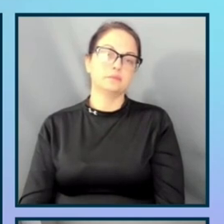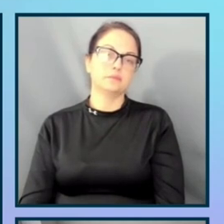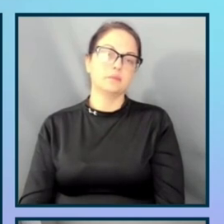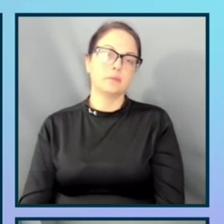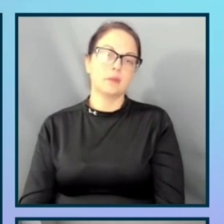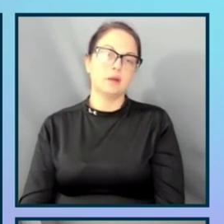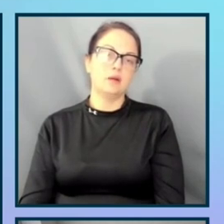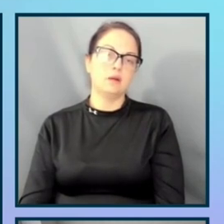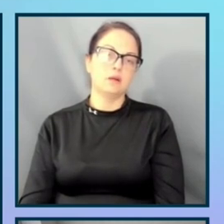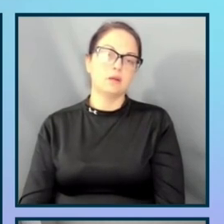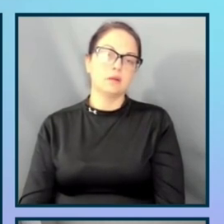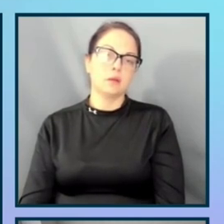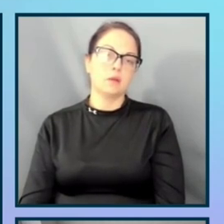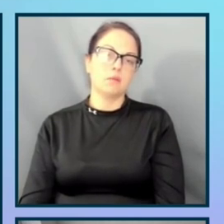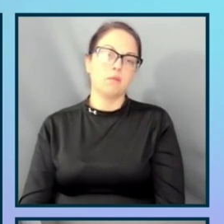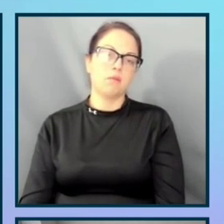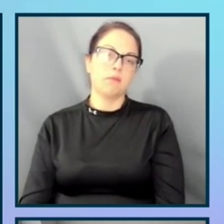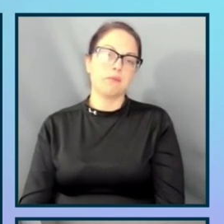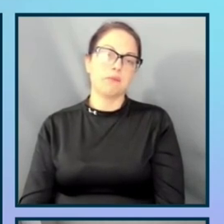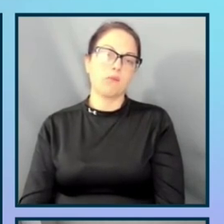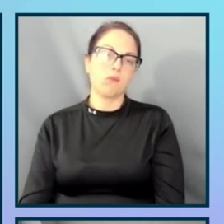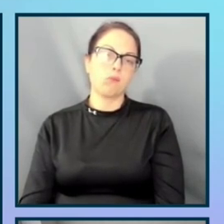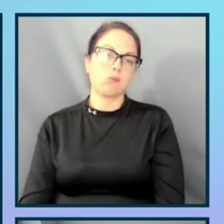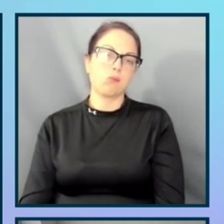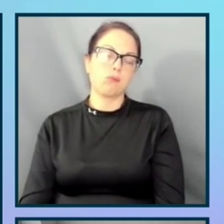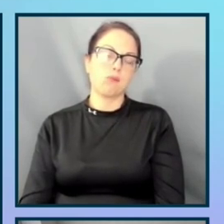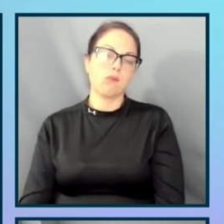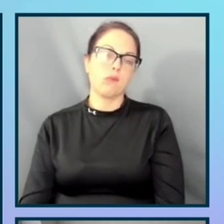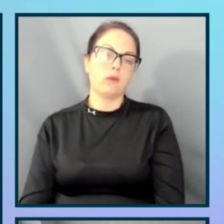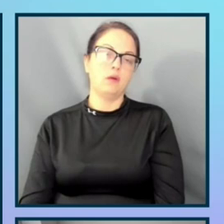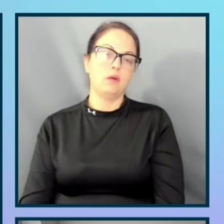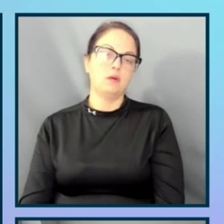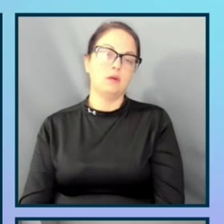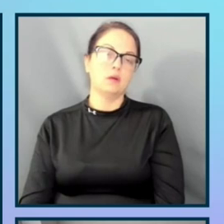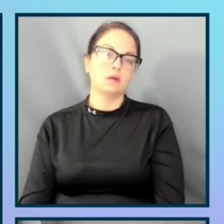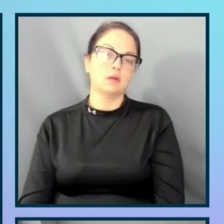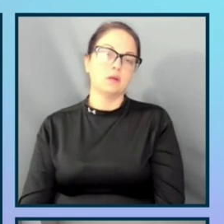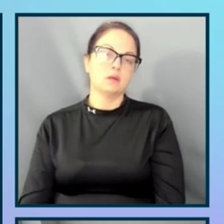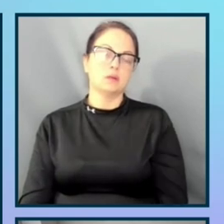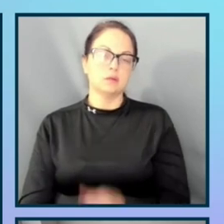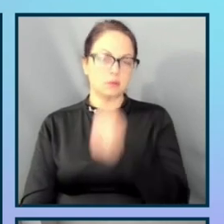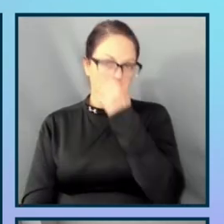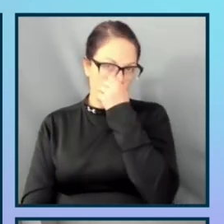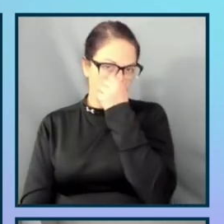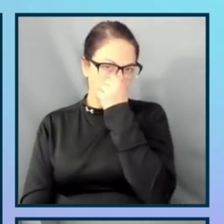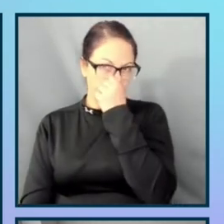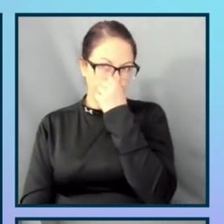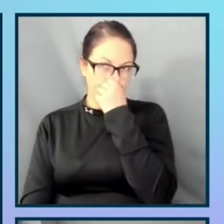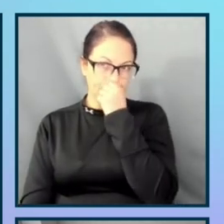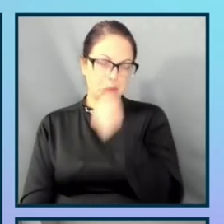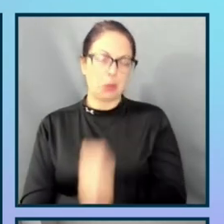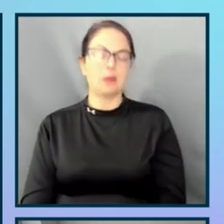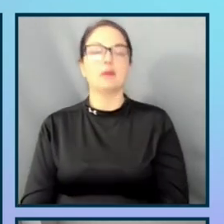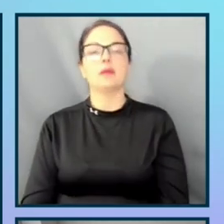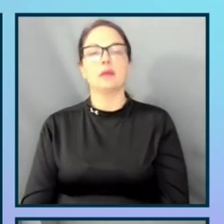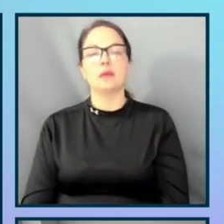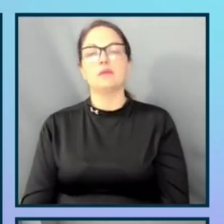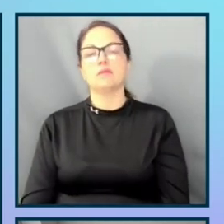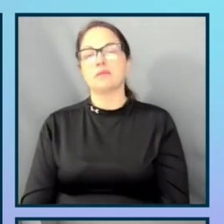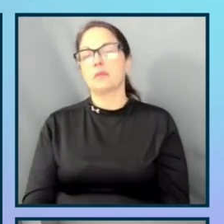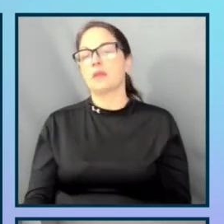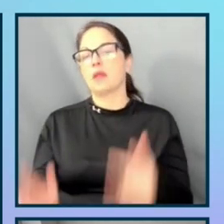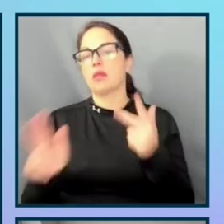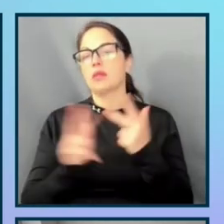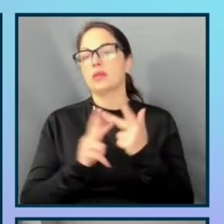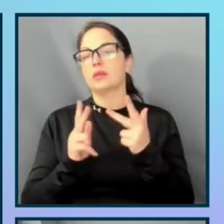disabilities, Starbucks also trained baristas in basic expressions in the Korean sign language. We also have